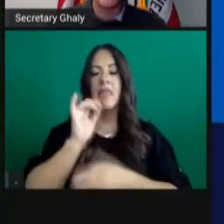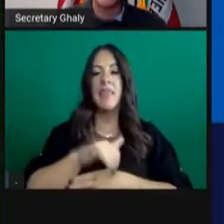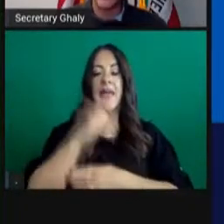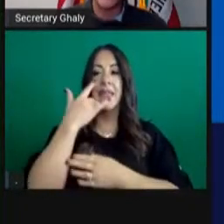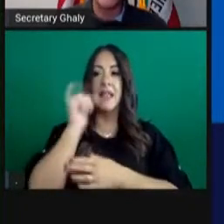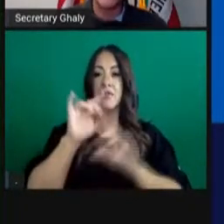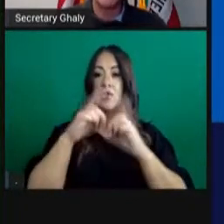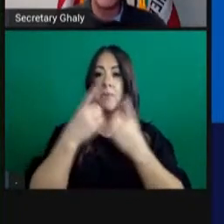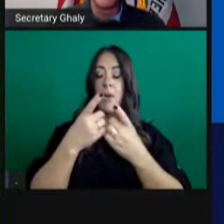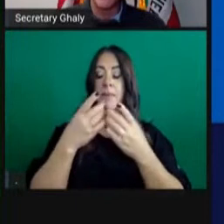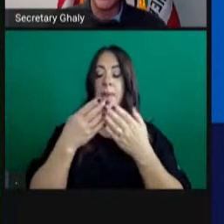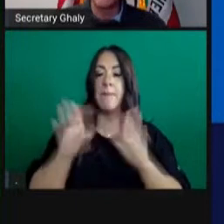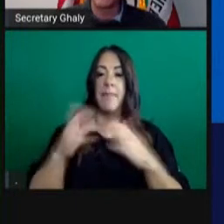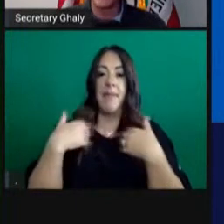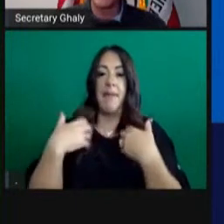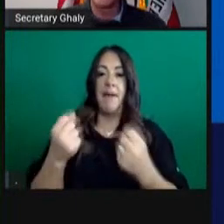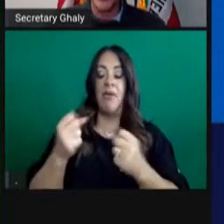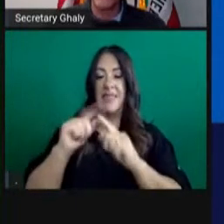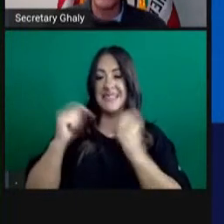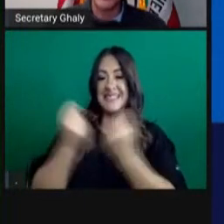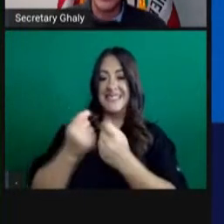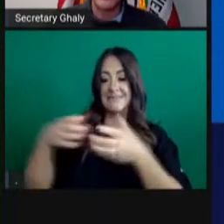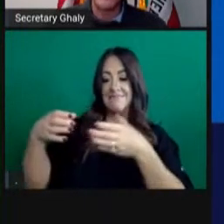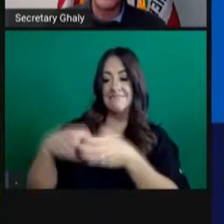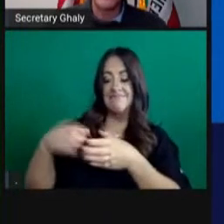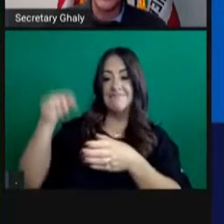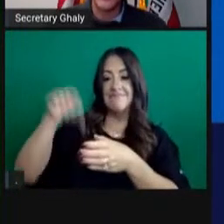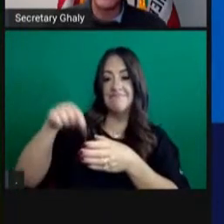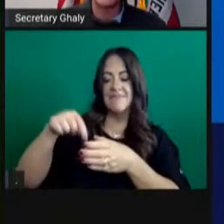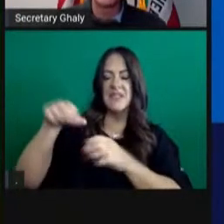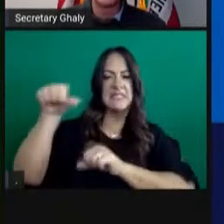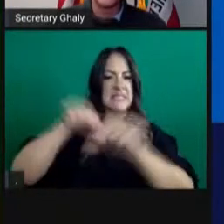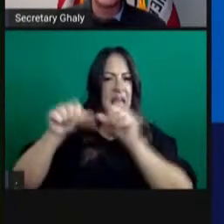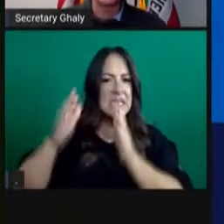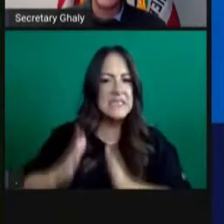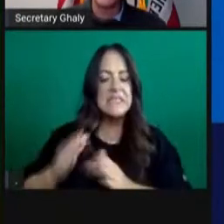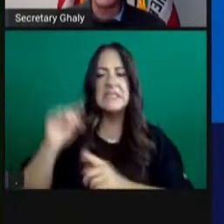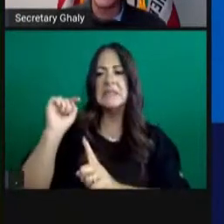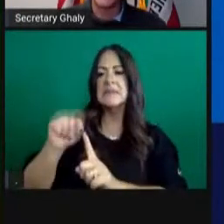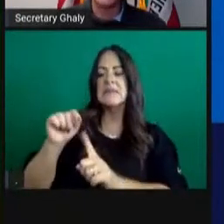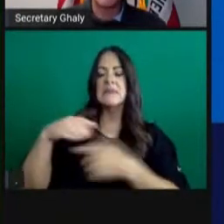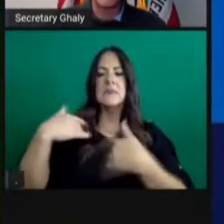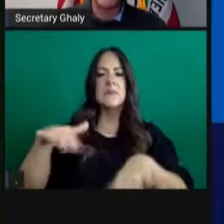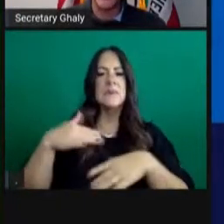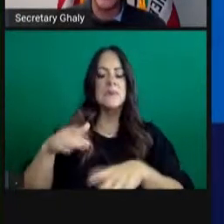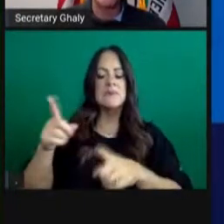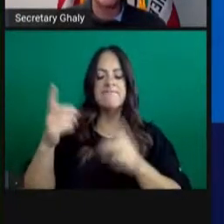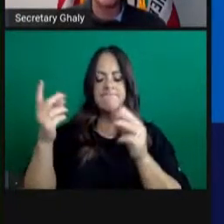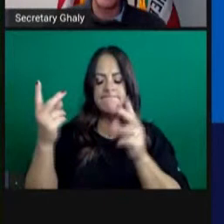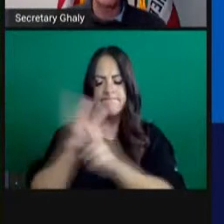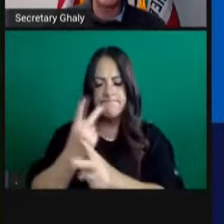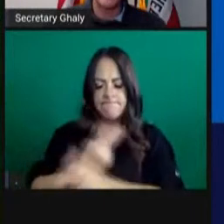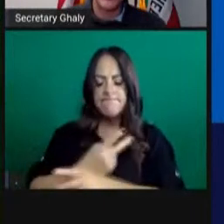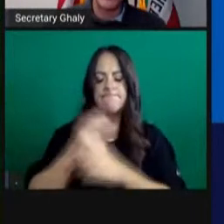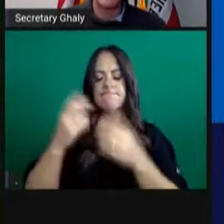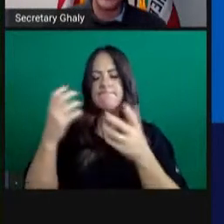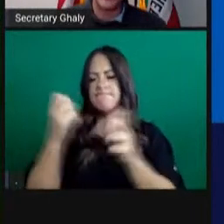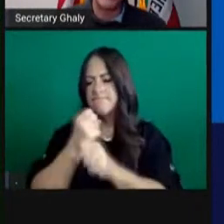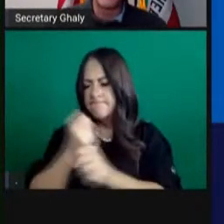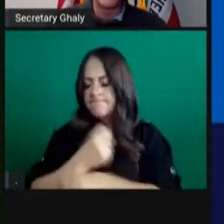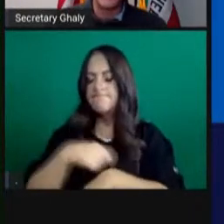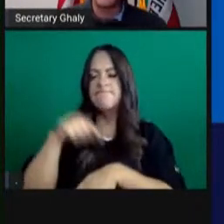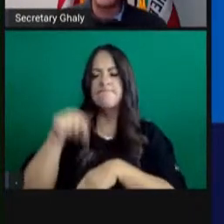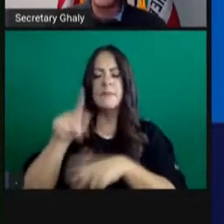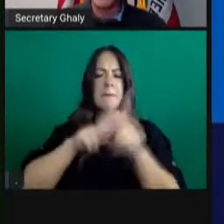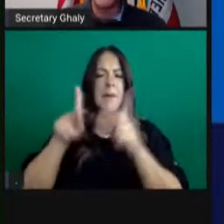Department of Public Health data team, pretty incredible scientists, statisticians, epidemiologists, folks who've been